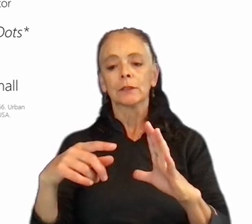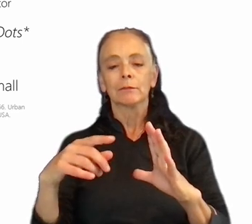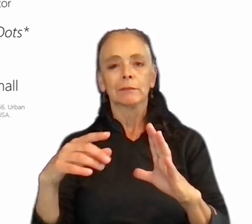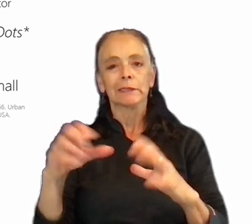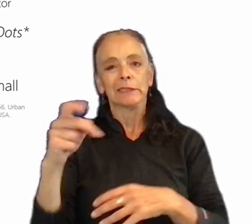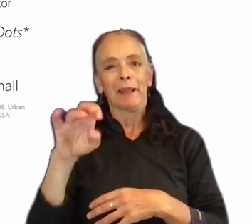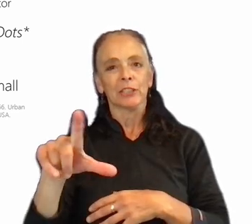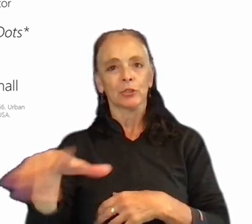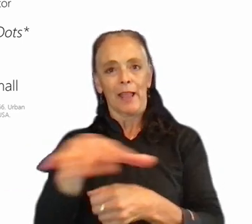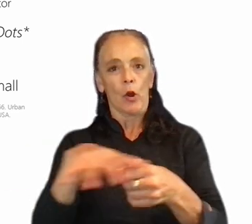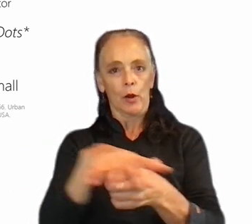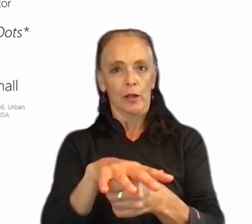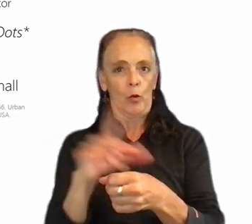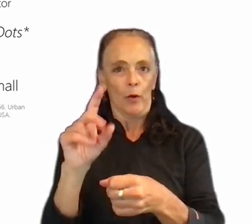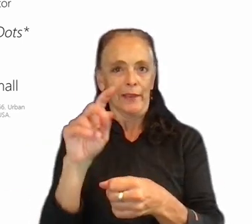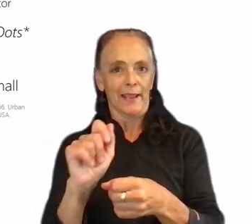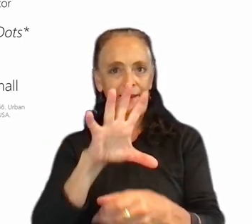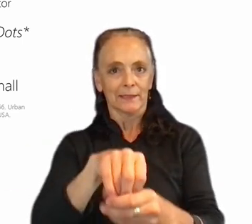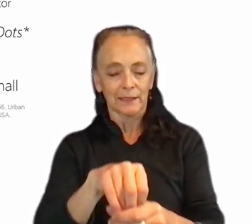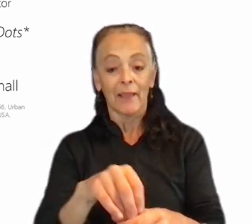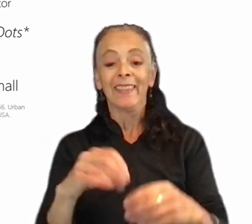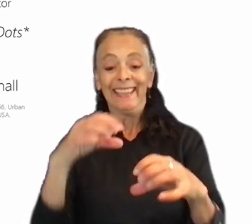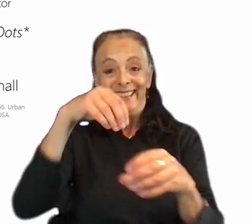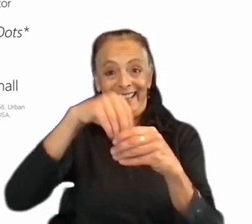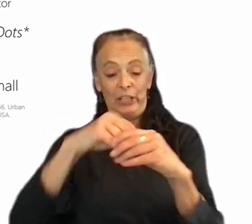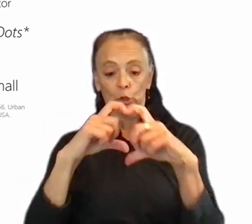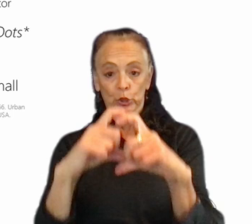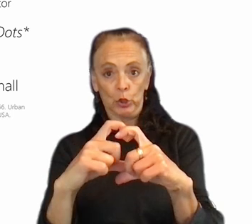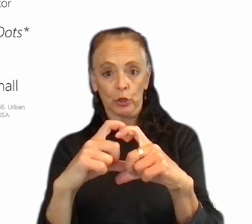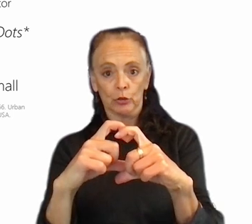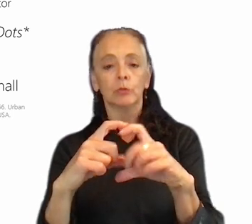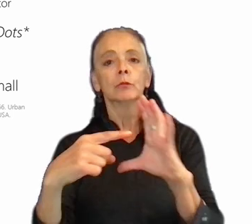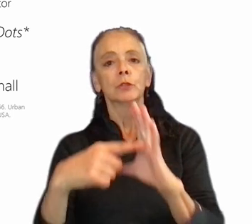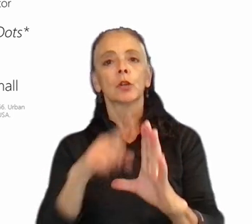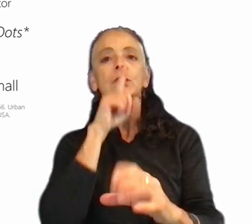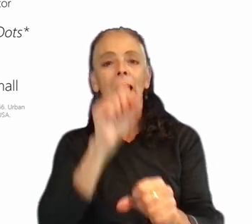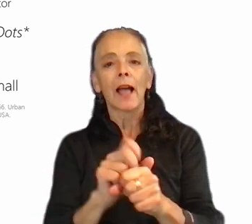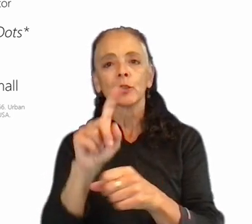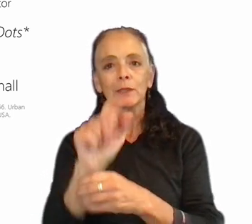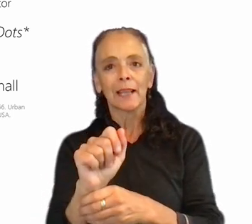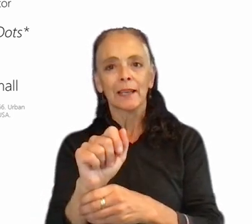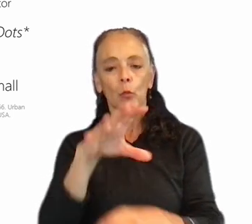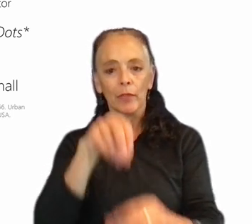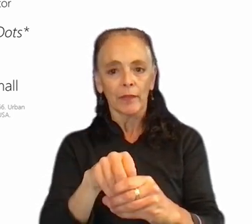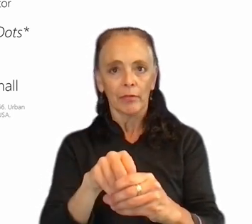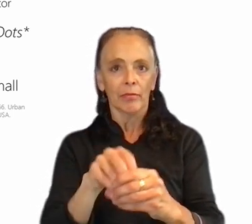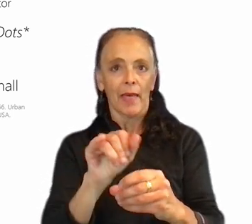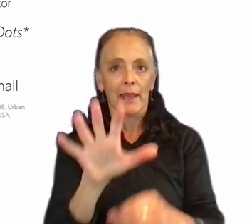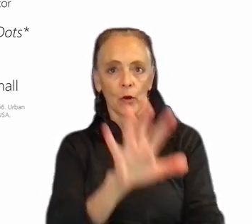which the data belongs to and the inner circle shows the actual data within this area.